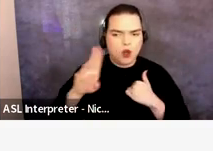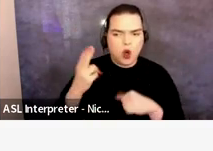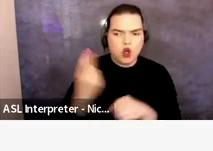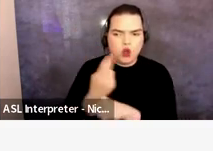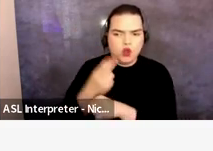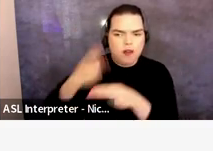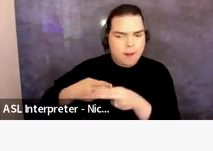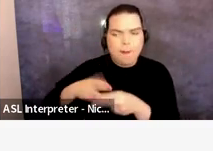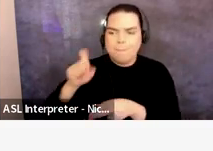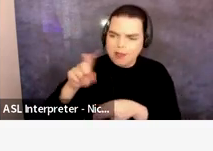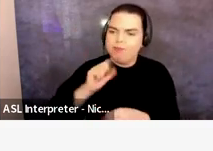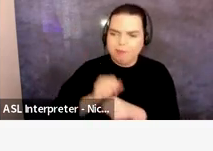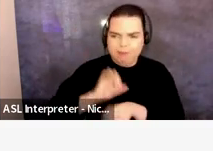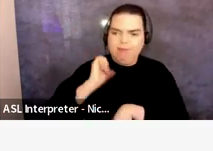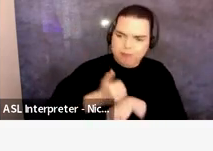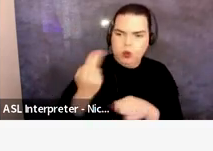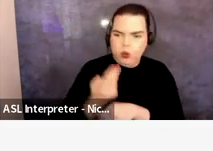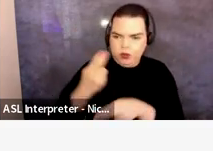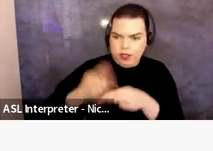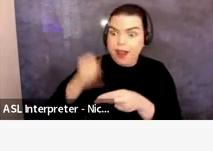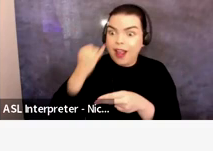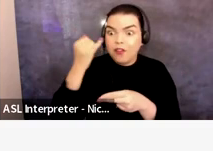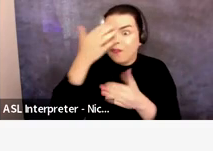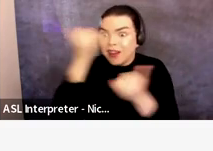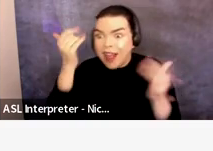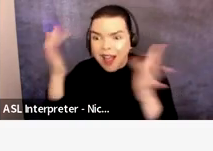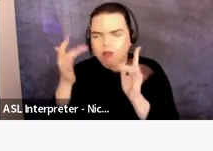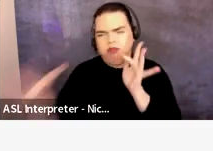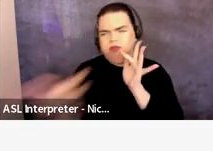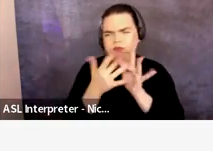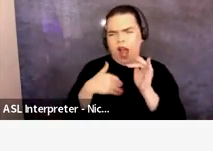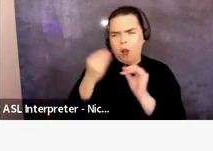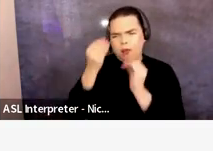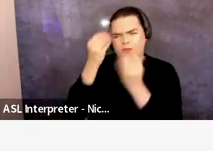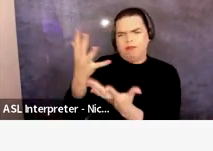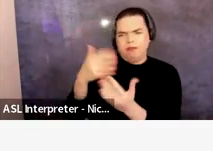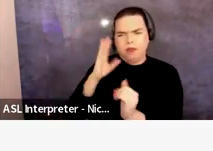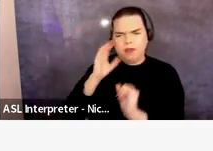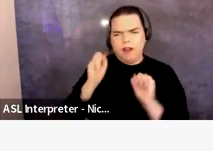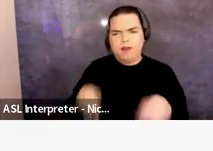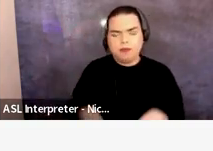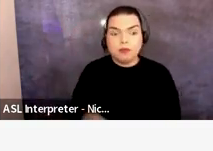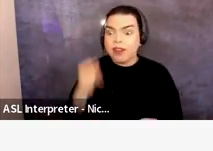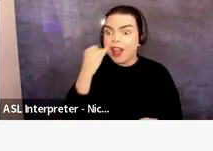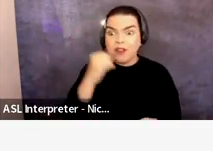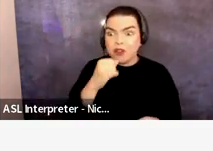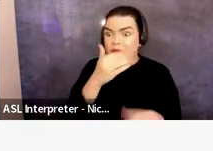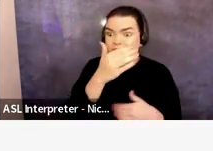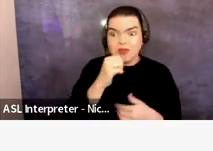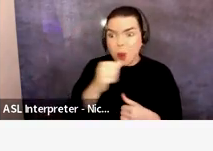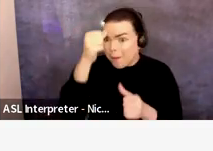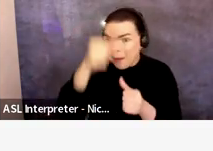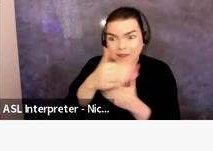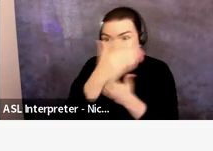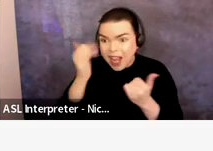username you use. If you lose track of it again email me I can look that up for you. If you don't remember your password you can click